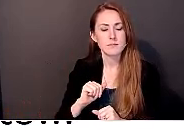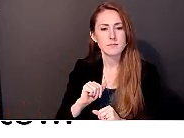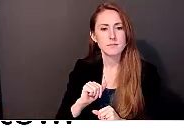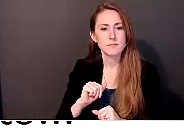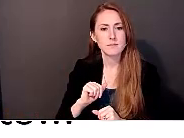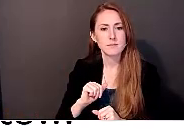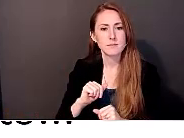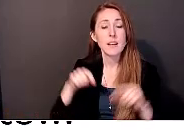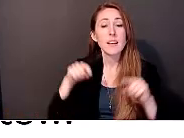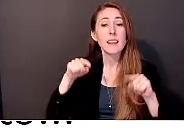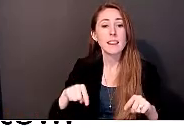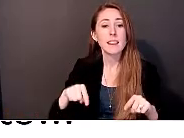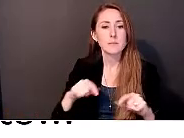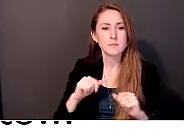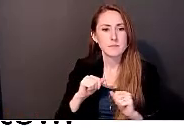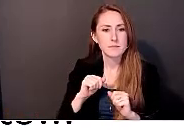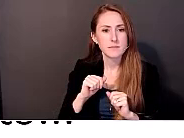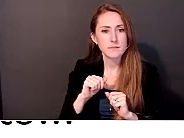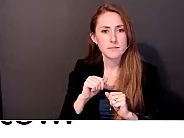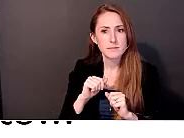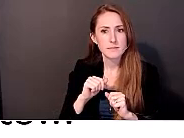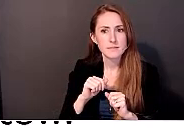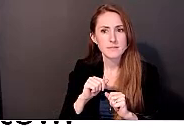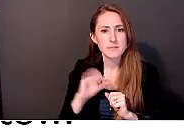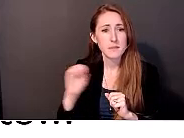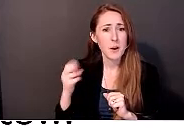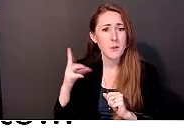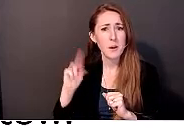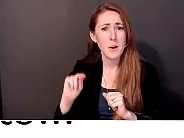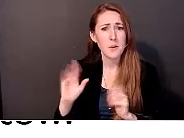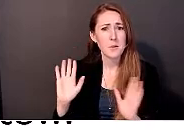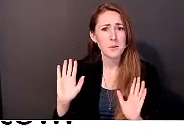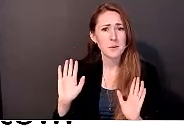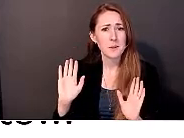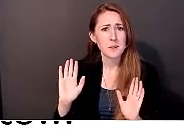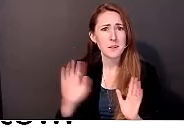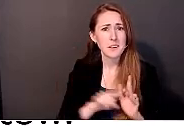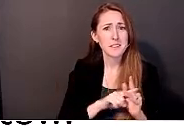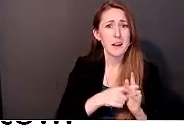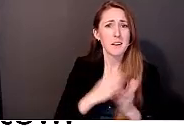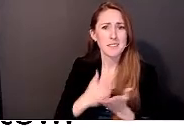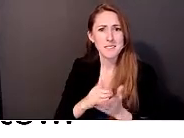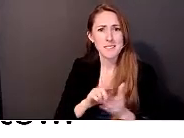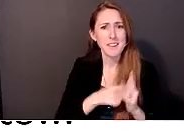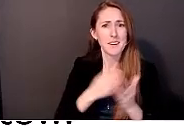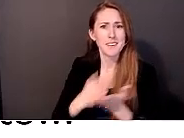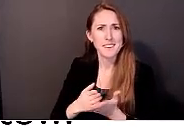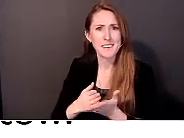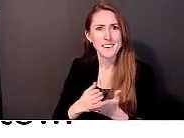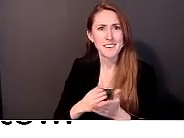This is a community. Oh, no. Sorry about that. It's okay.